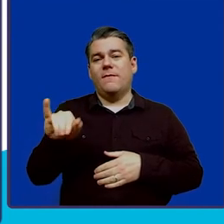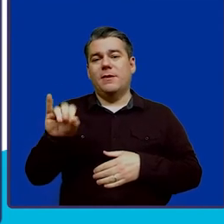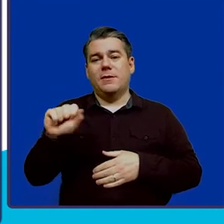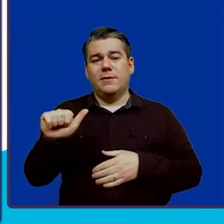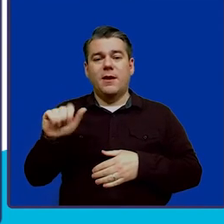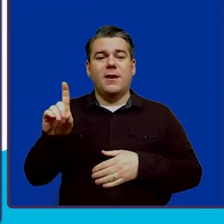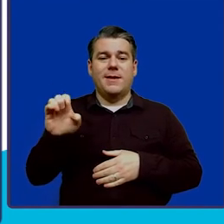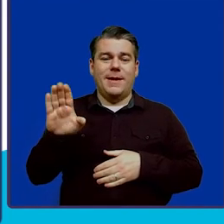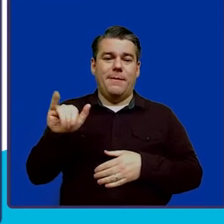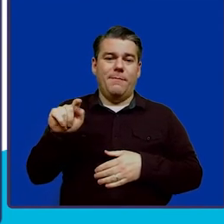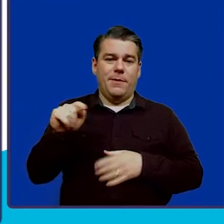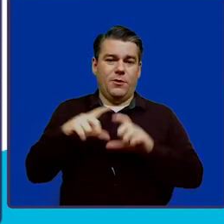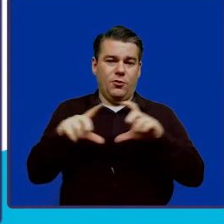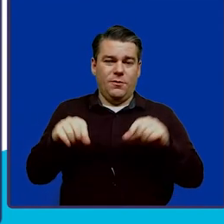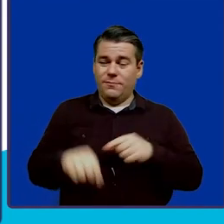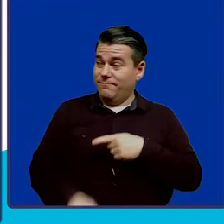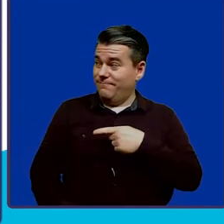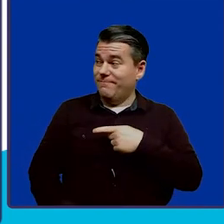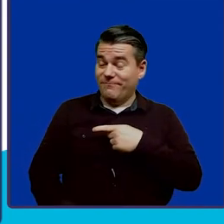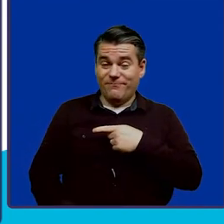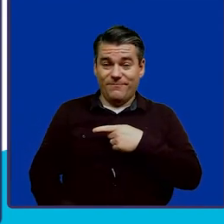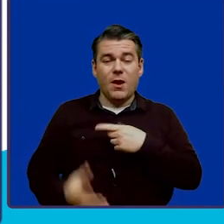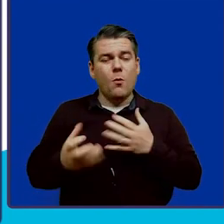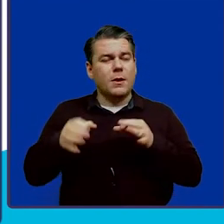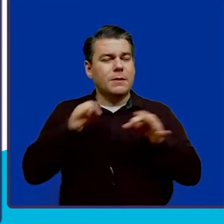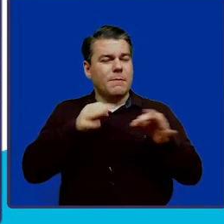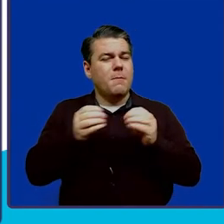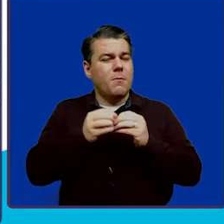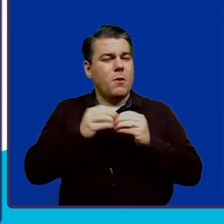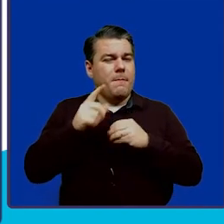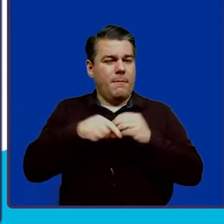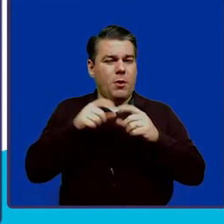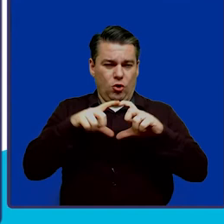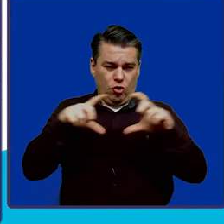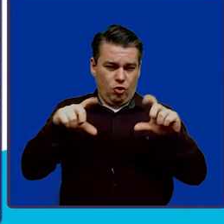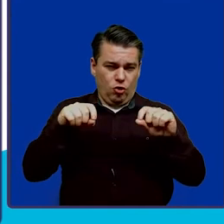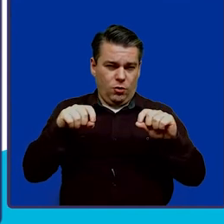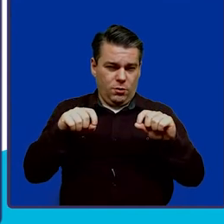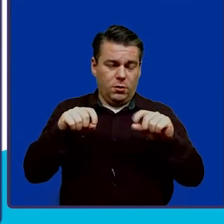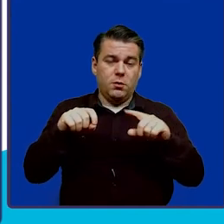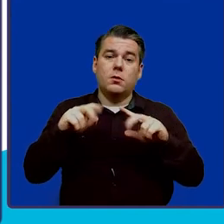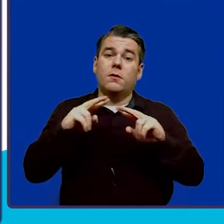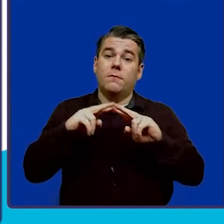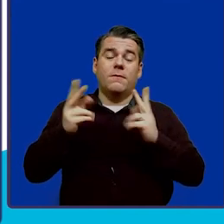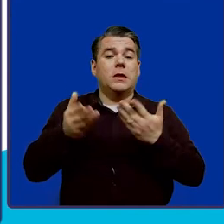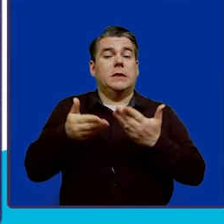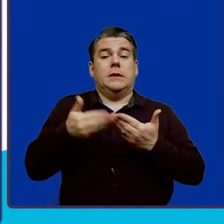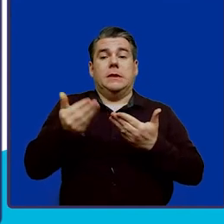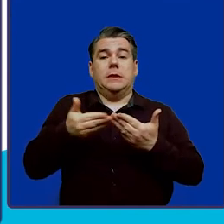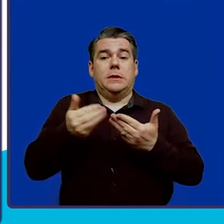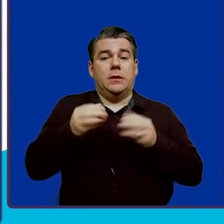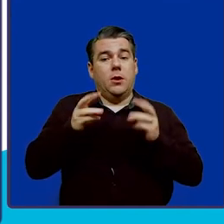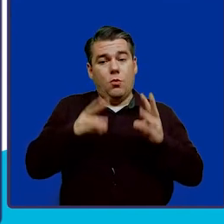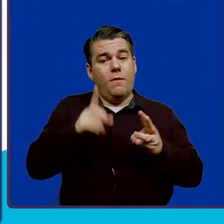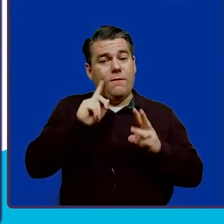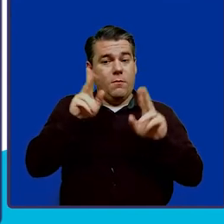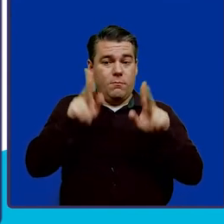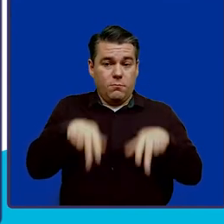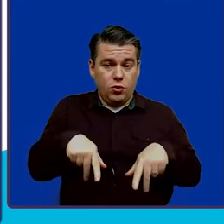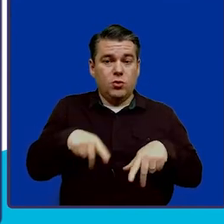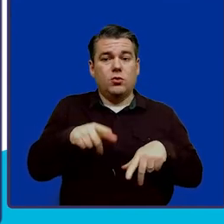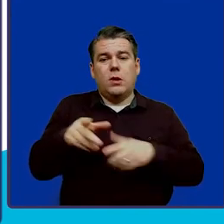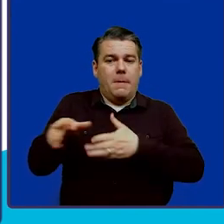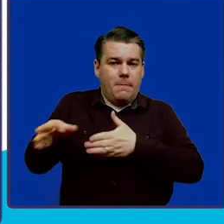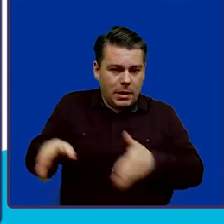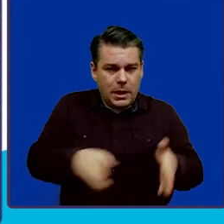I want to take a few minutes to talk more about the debit cards. They are a very convenient way for the individual that